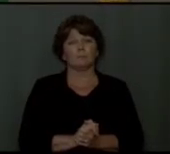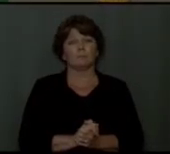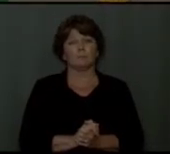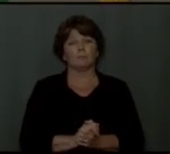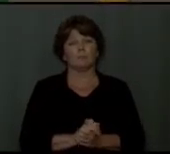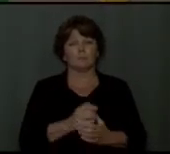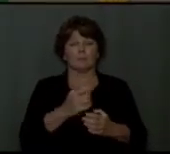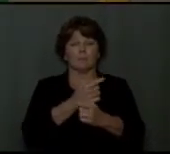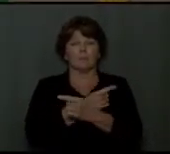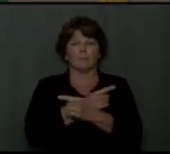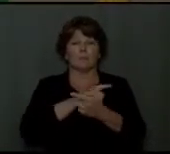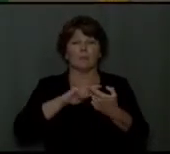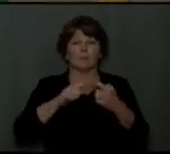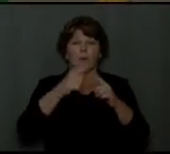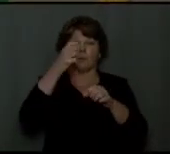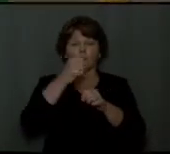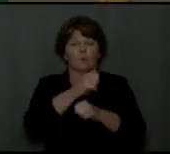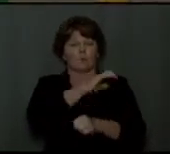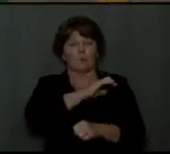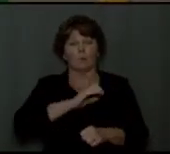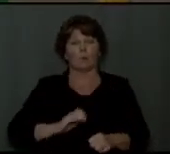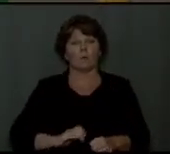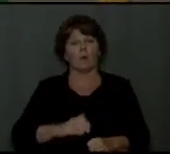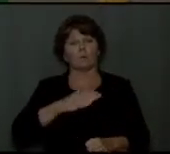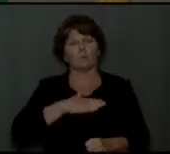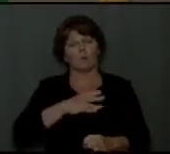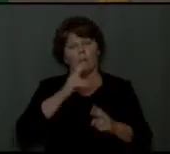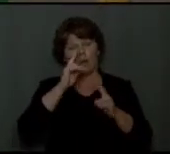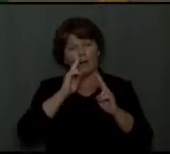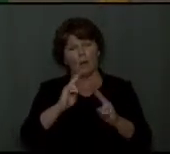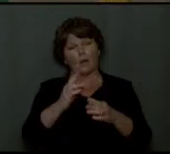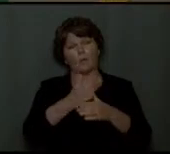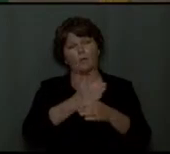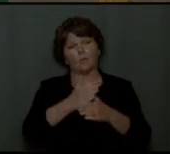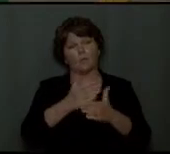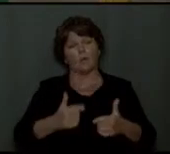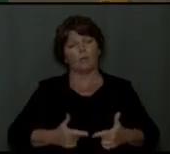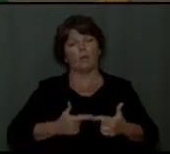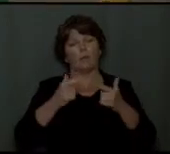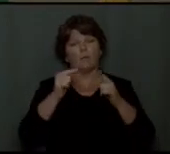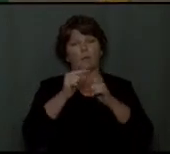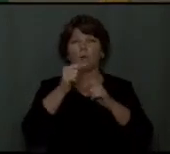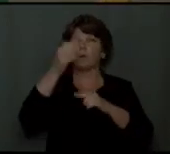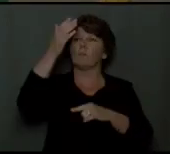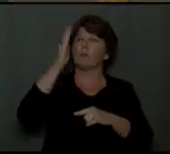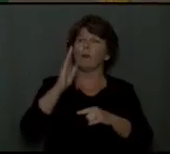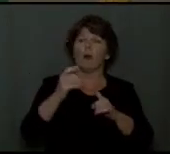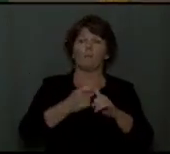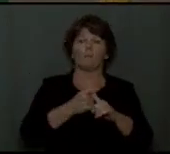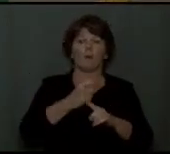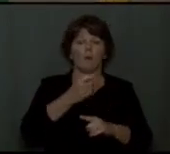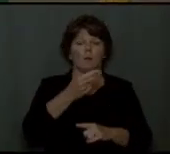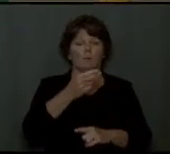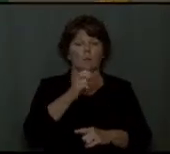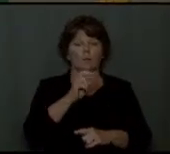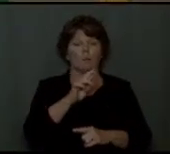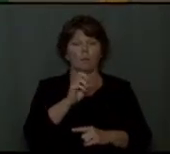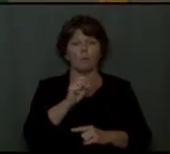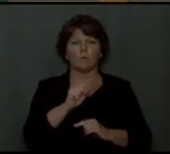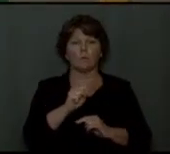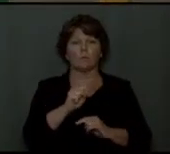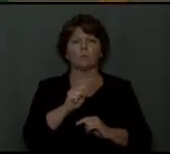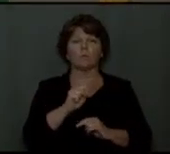Beloved in the Christ, it is my privilege to share with you the living word of God from Hebrews 3, 12